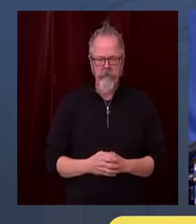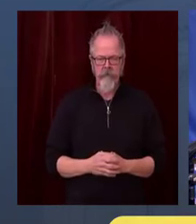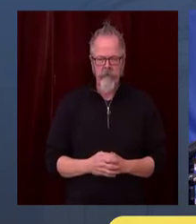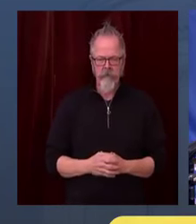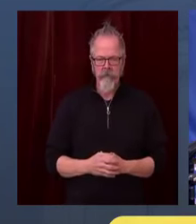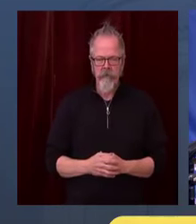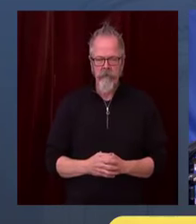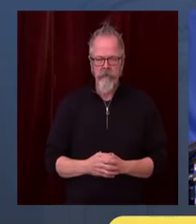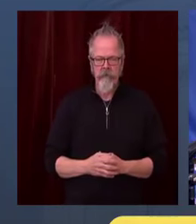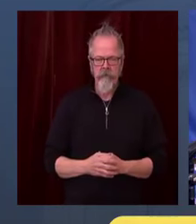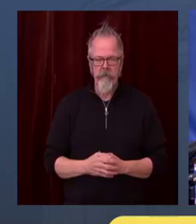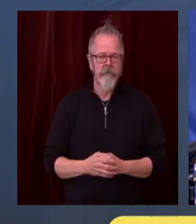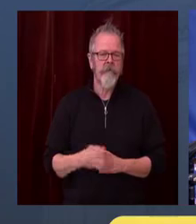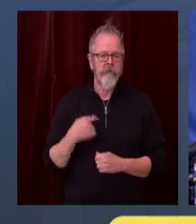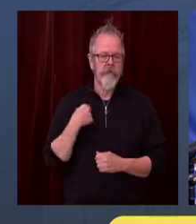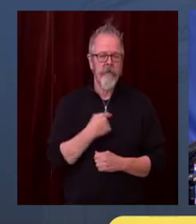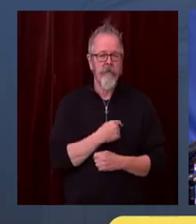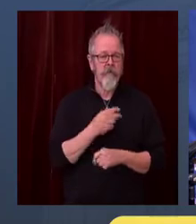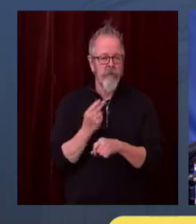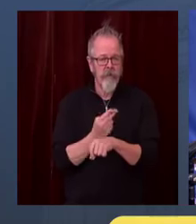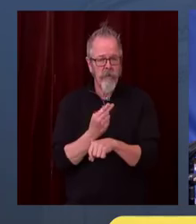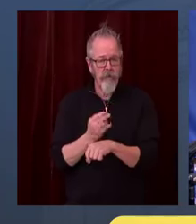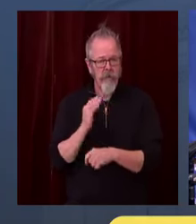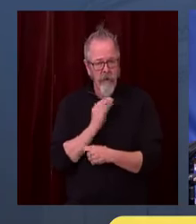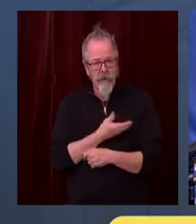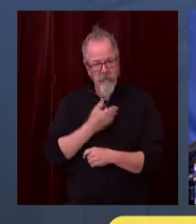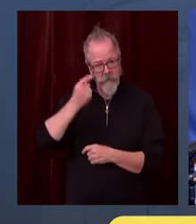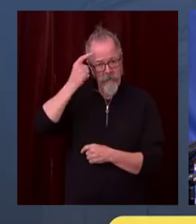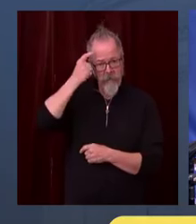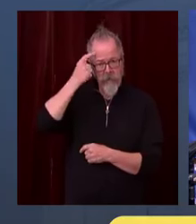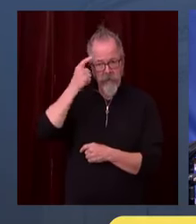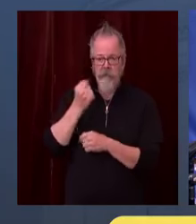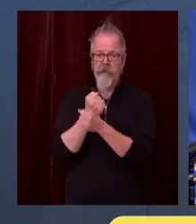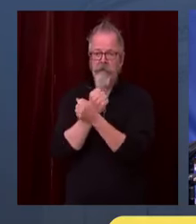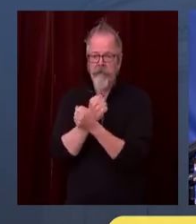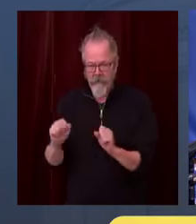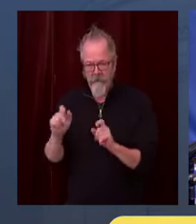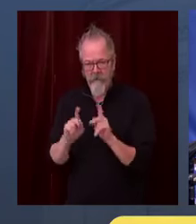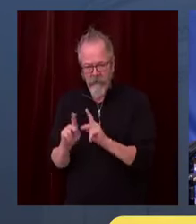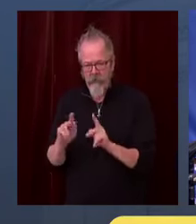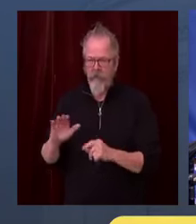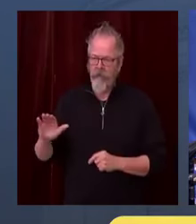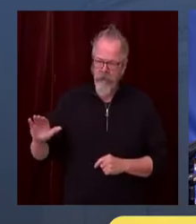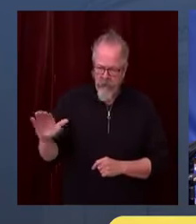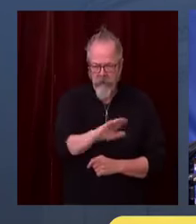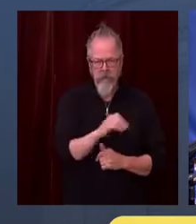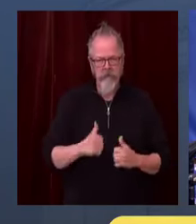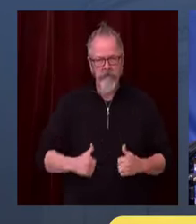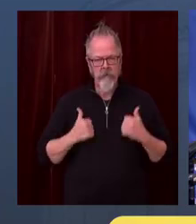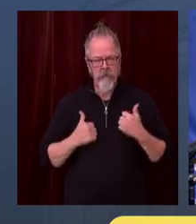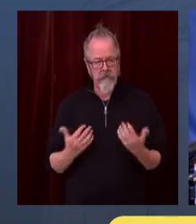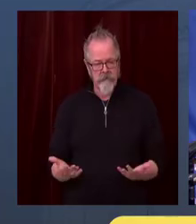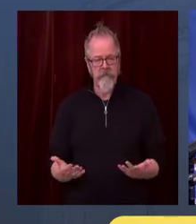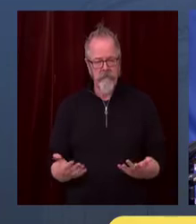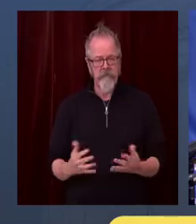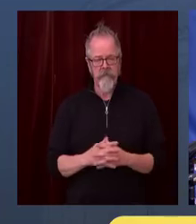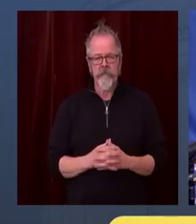lives. I want to just close by saying, too, we're doing some restrictions today about economic activities.